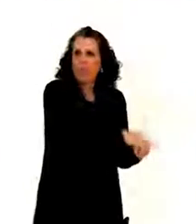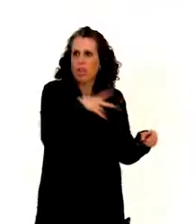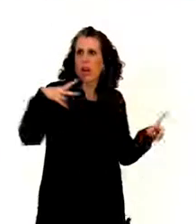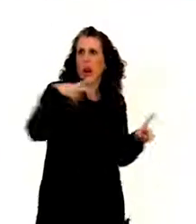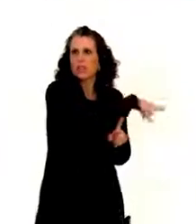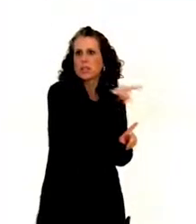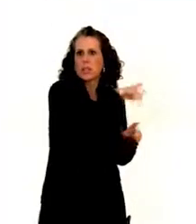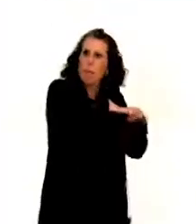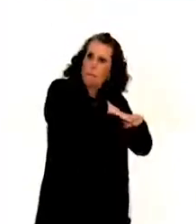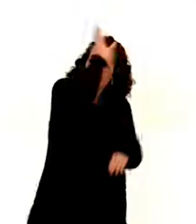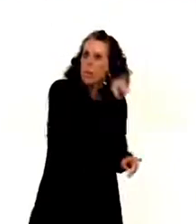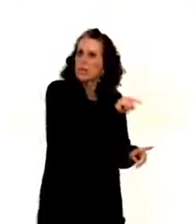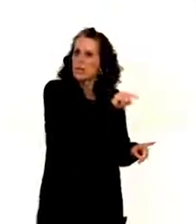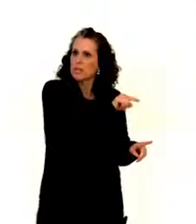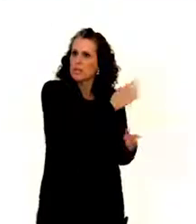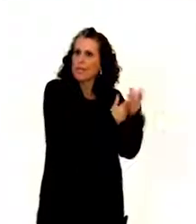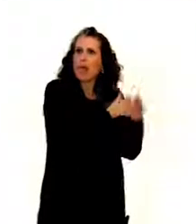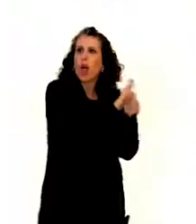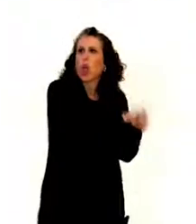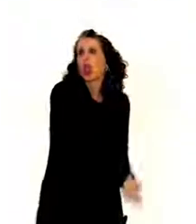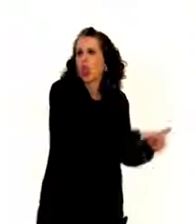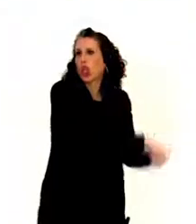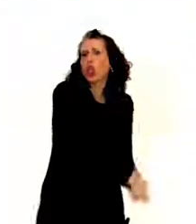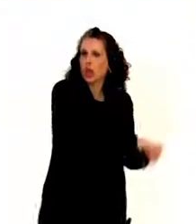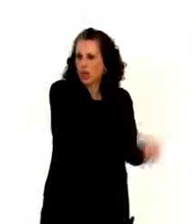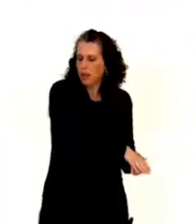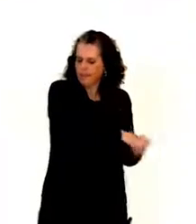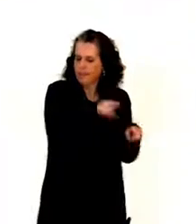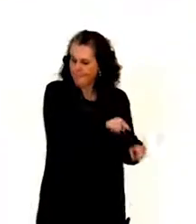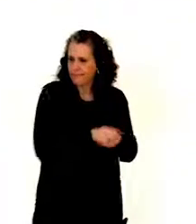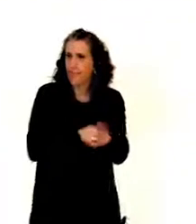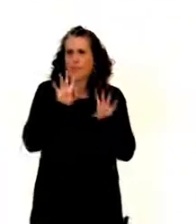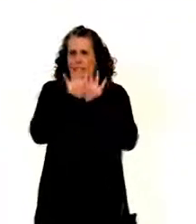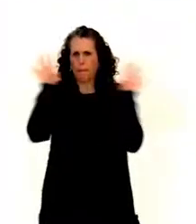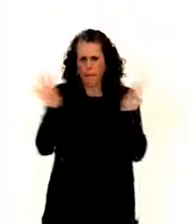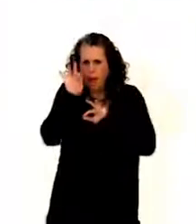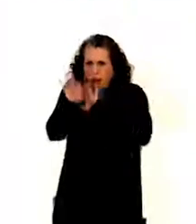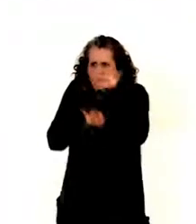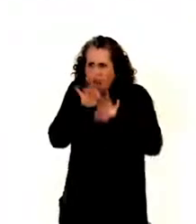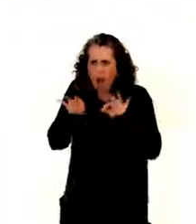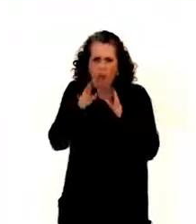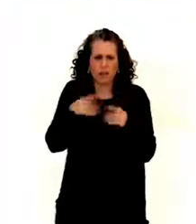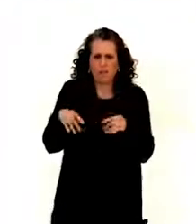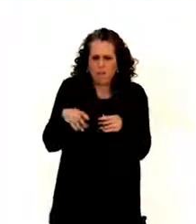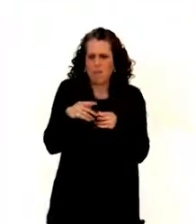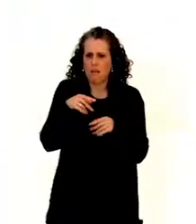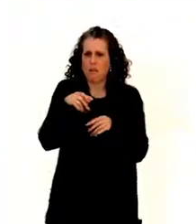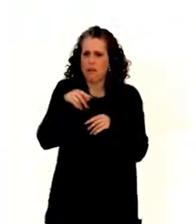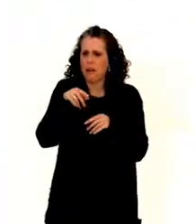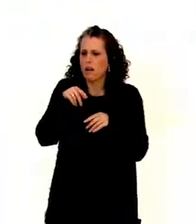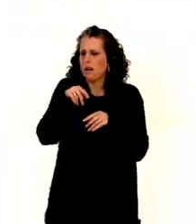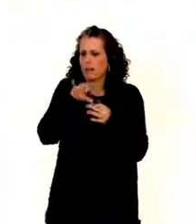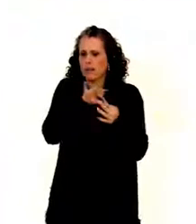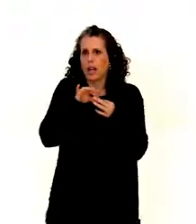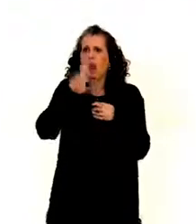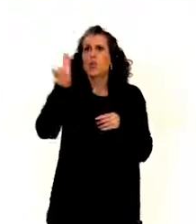most affected. And committee in its first inquiry into alleged grave and systematic violations of the Convention against